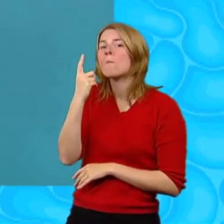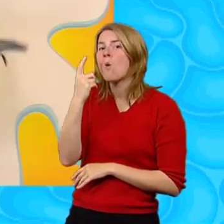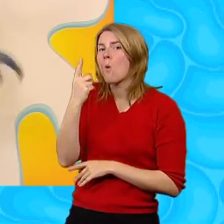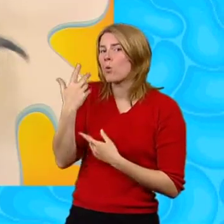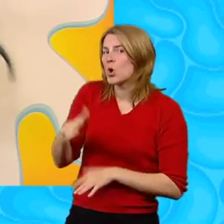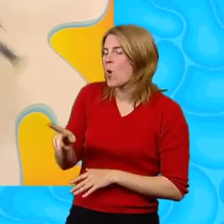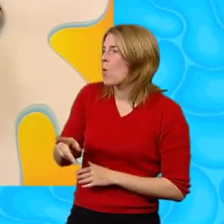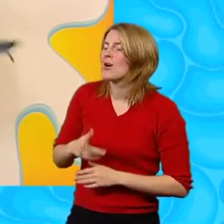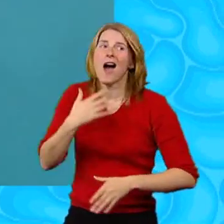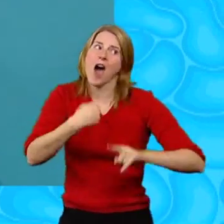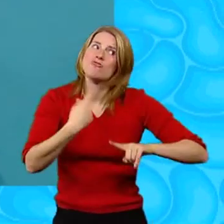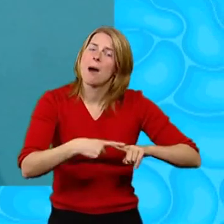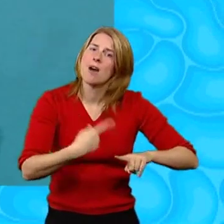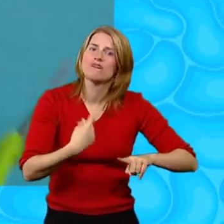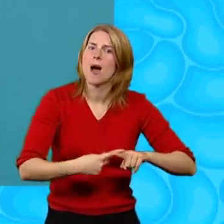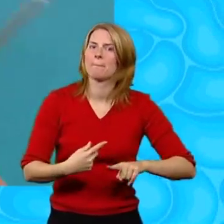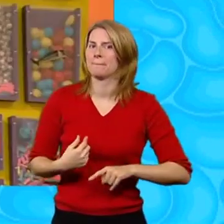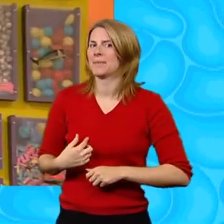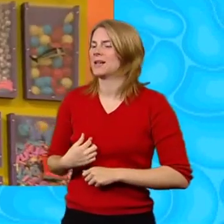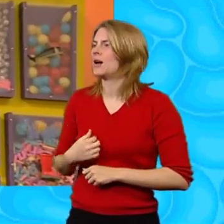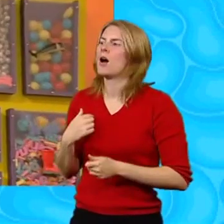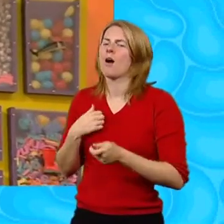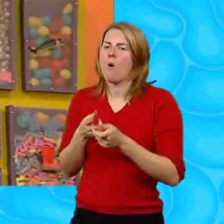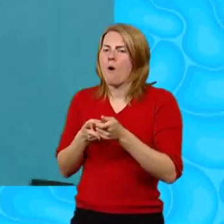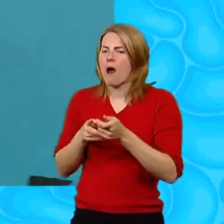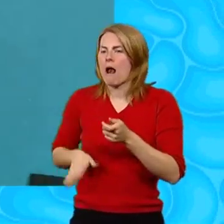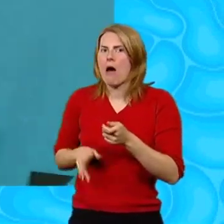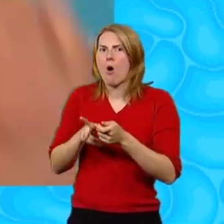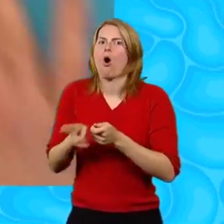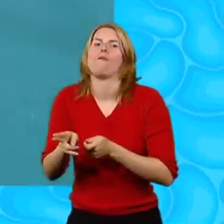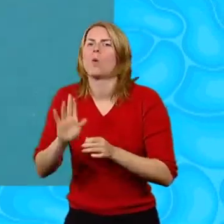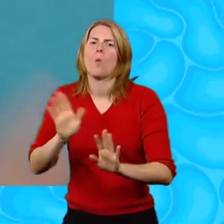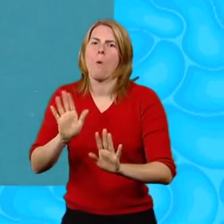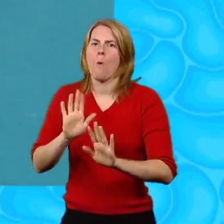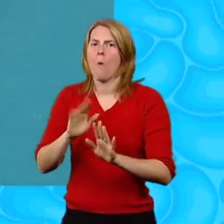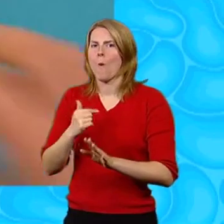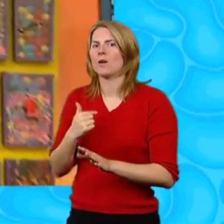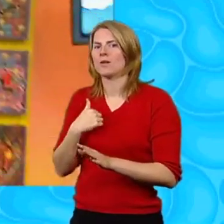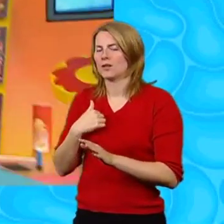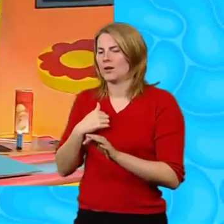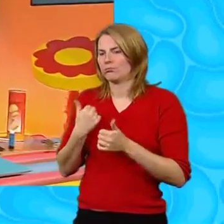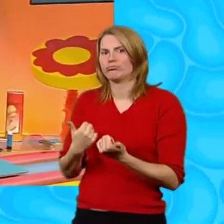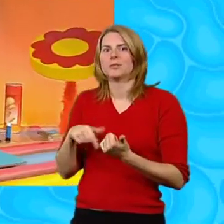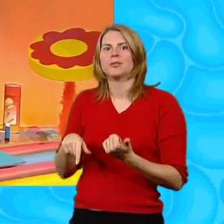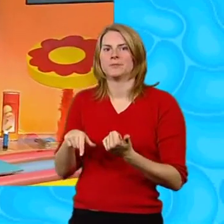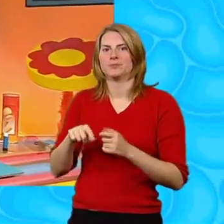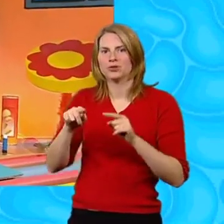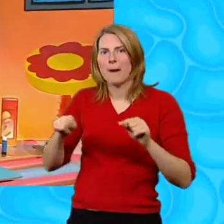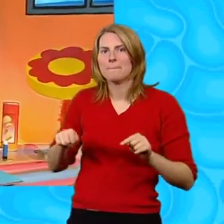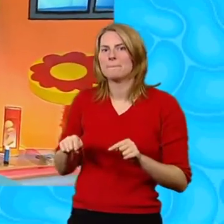go Hurry up Here we go You don't want to cut a leg off Round And there's our spider shape Now let's get